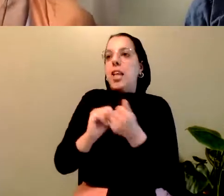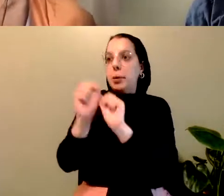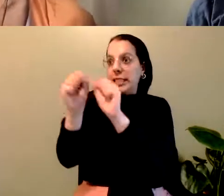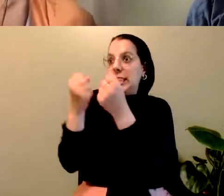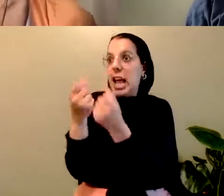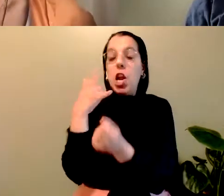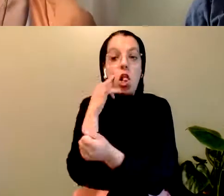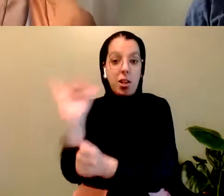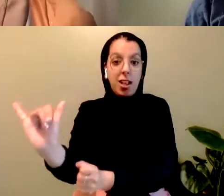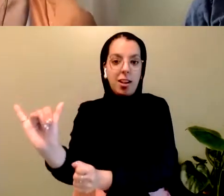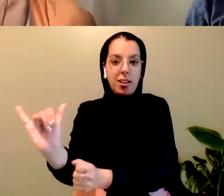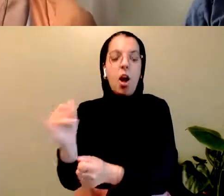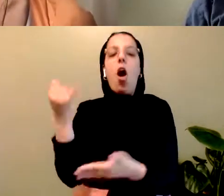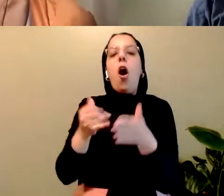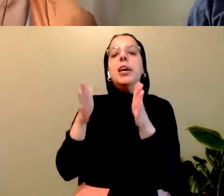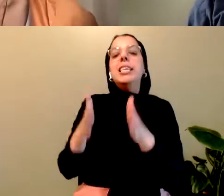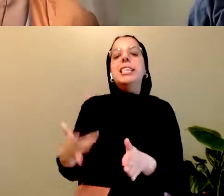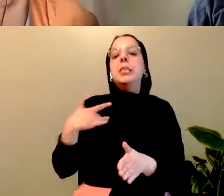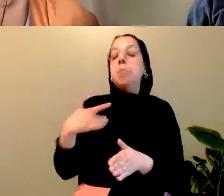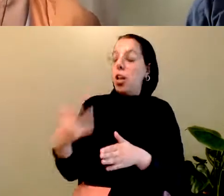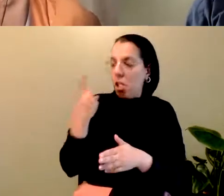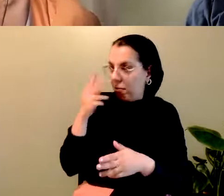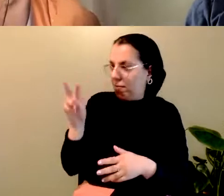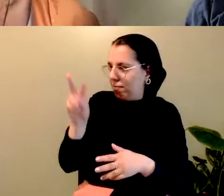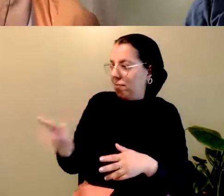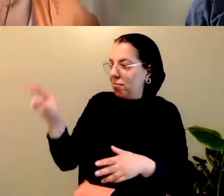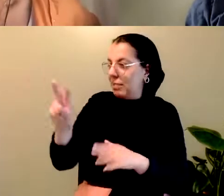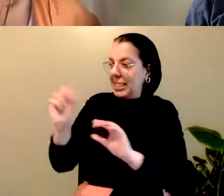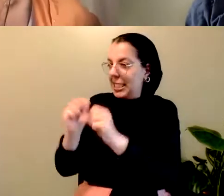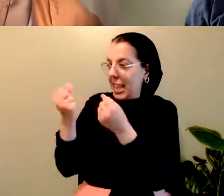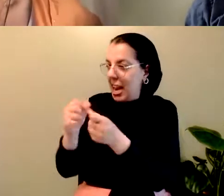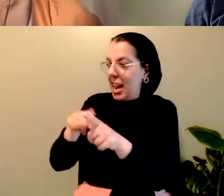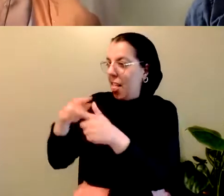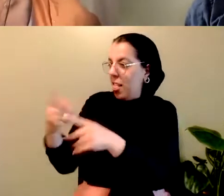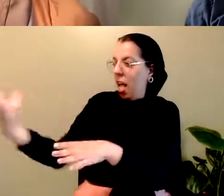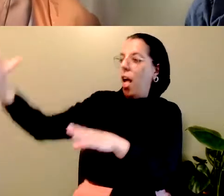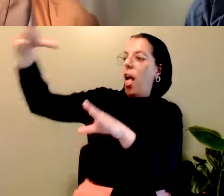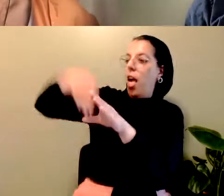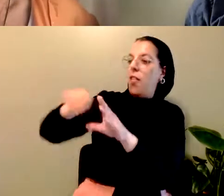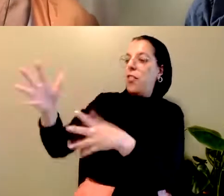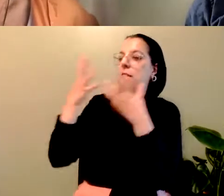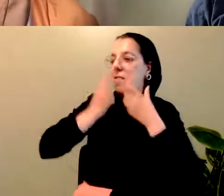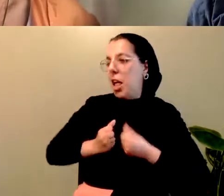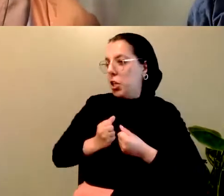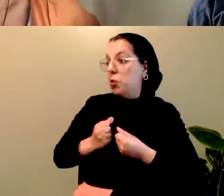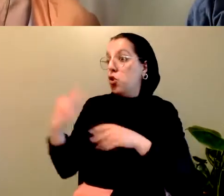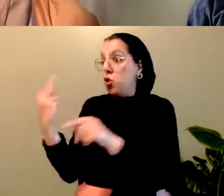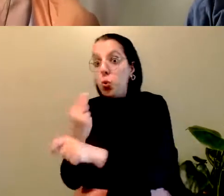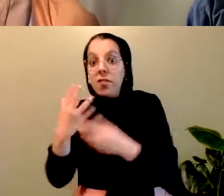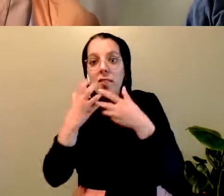source material our value sets as a society and played into or against those values in the creation of their work.